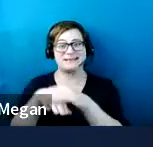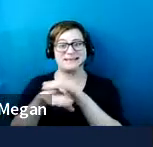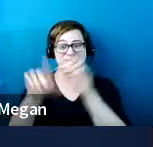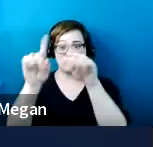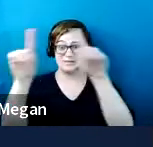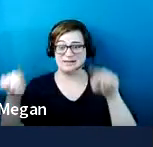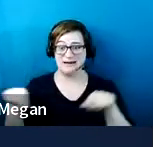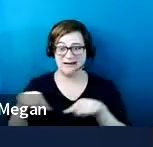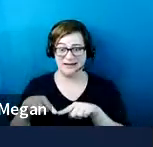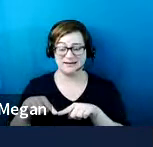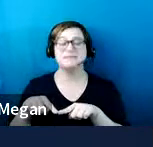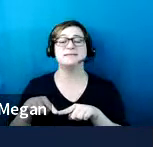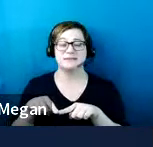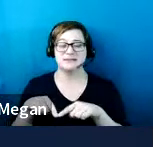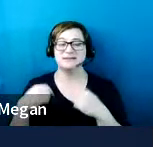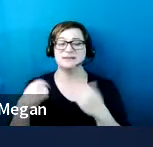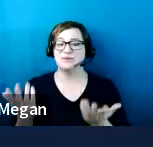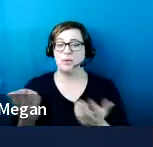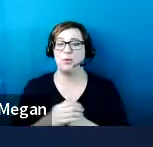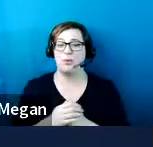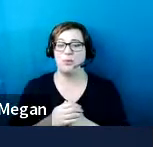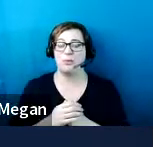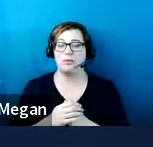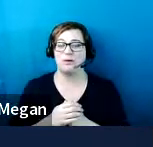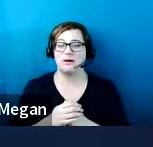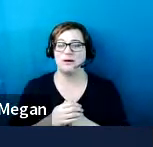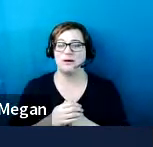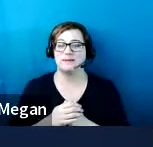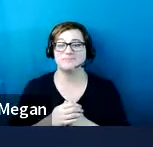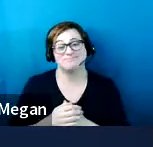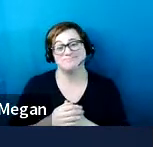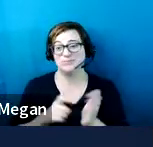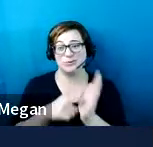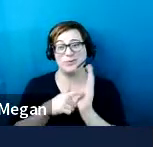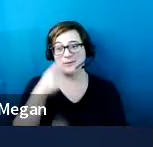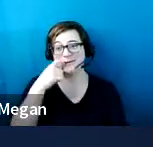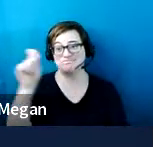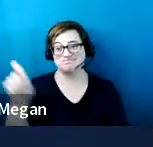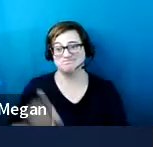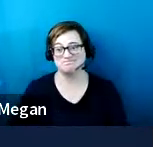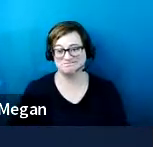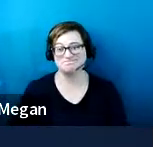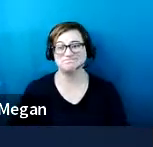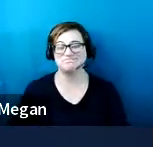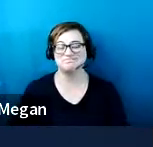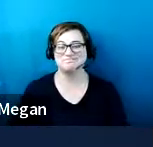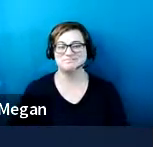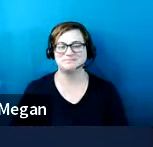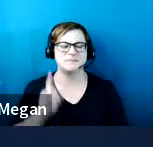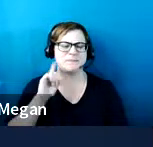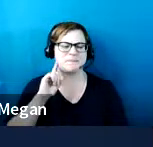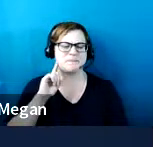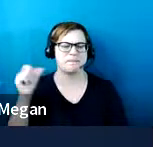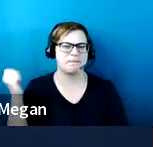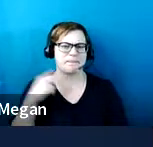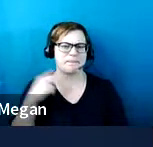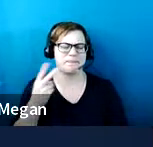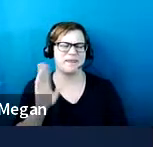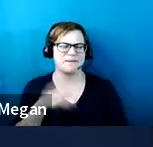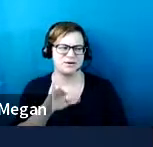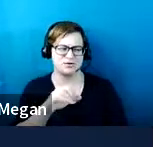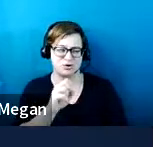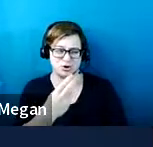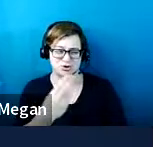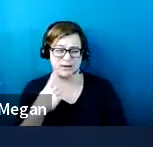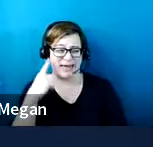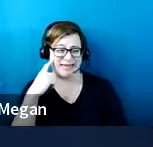sign. Um, it's just, it's a requirement. Yeah. Um, I think what they're referring to there, Josh, is that